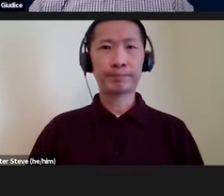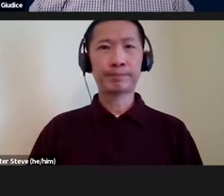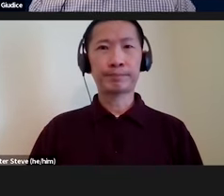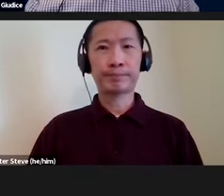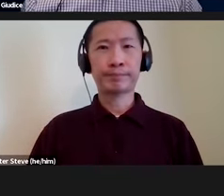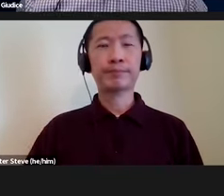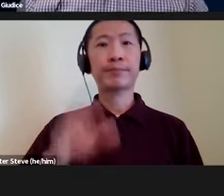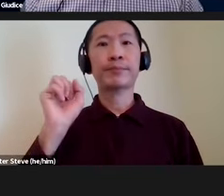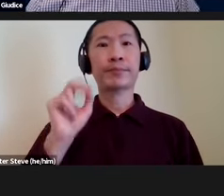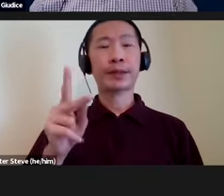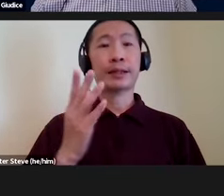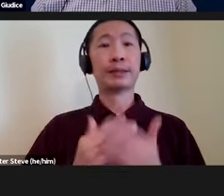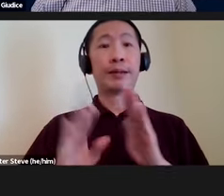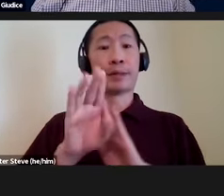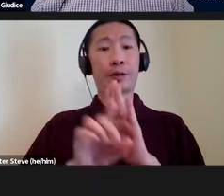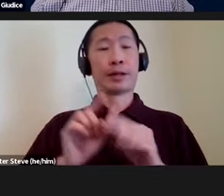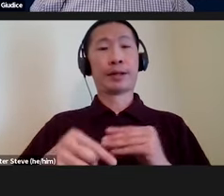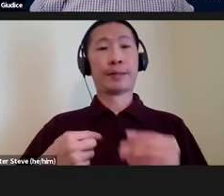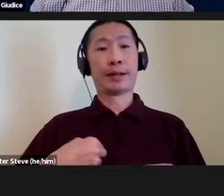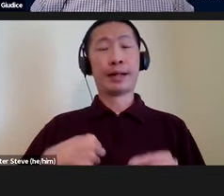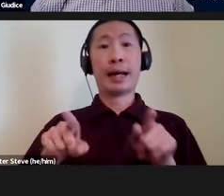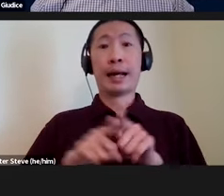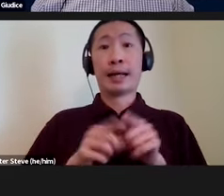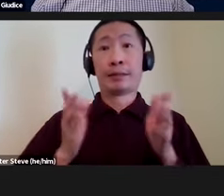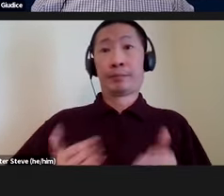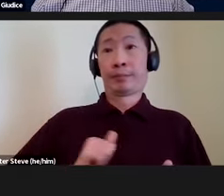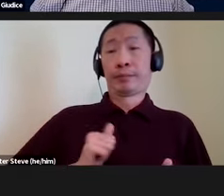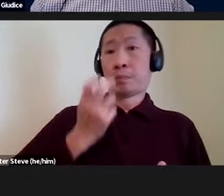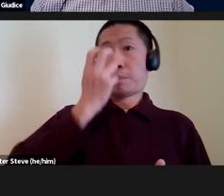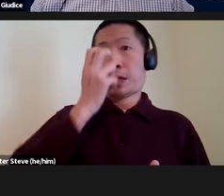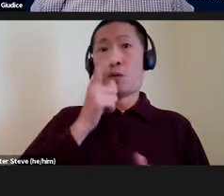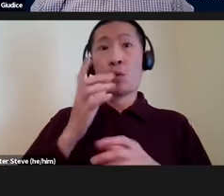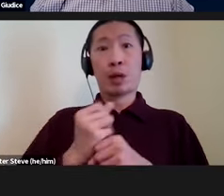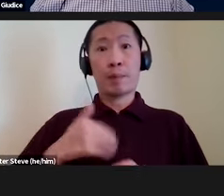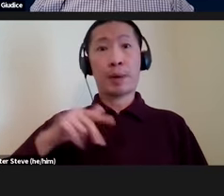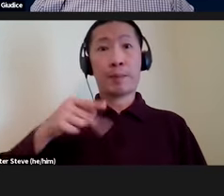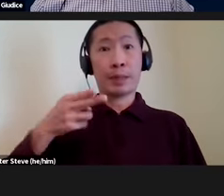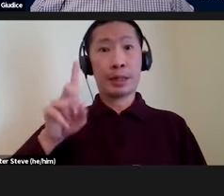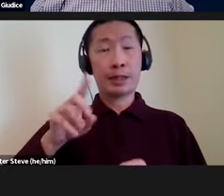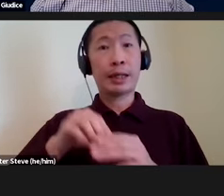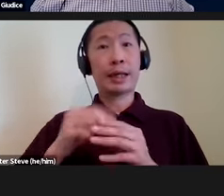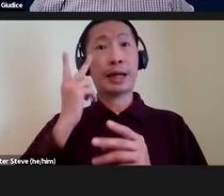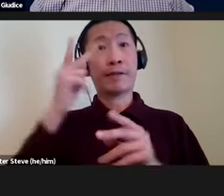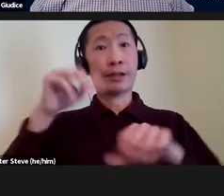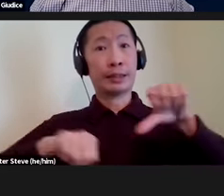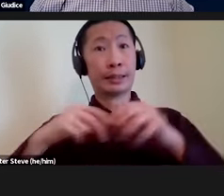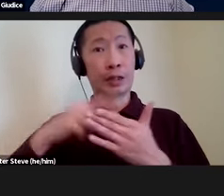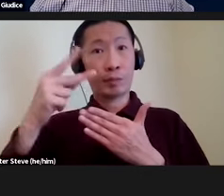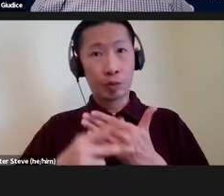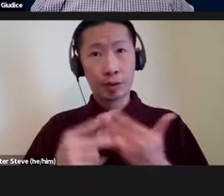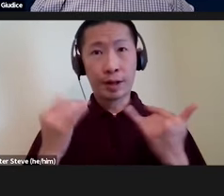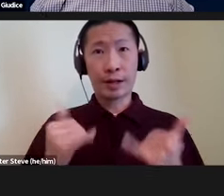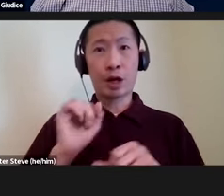All right, a little background about me. So as a blind guy myself who got my PhD in a vision science program and who now